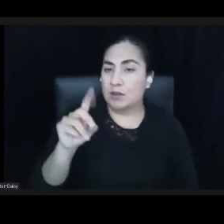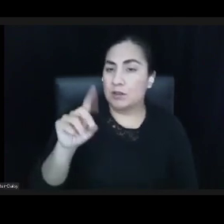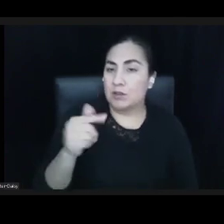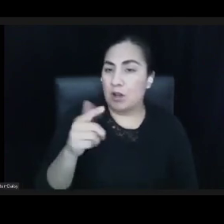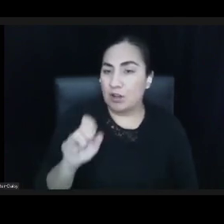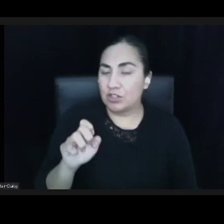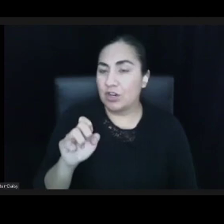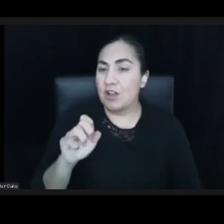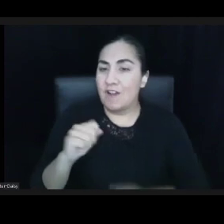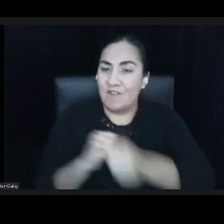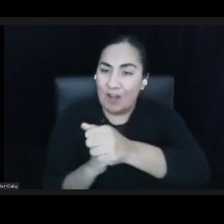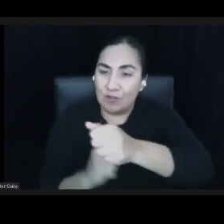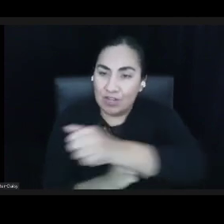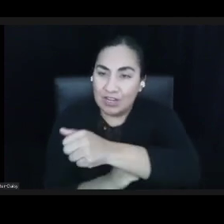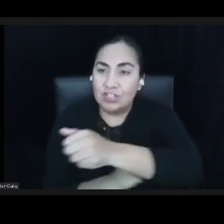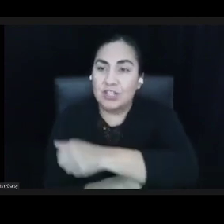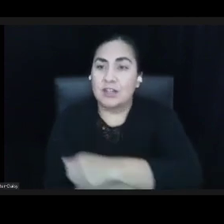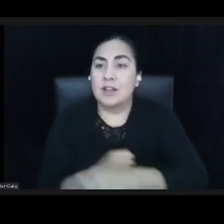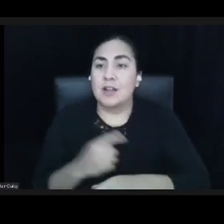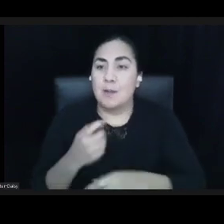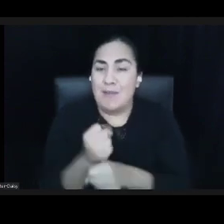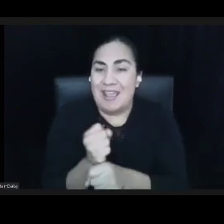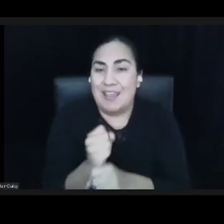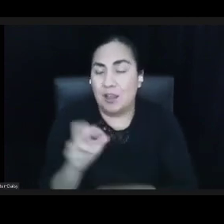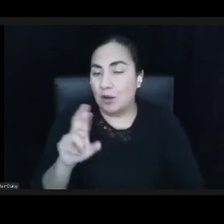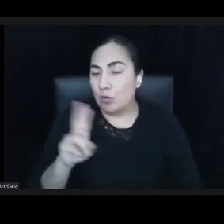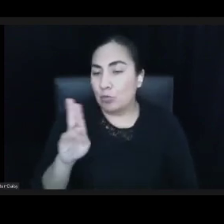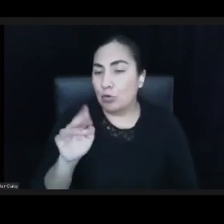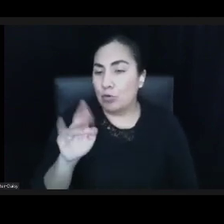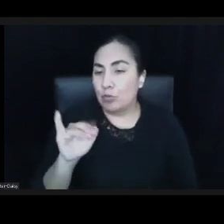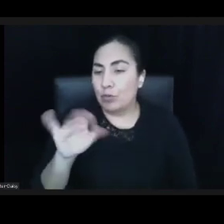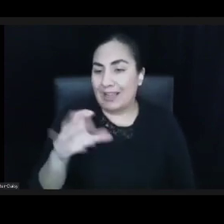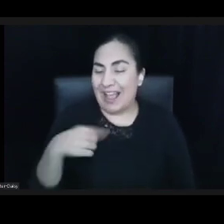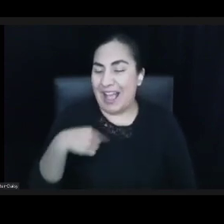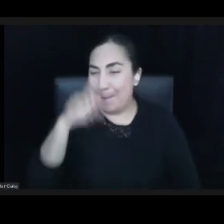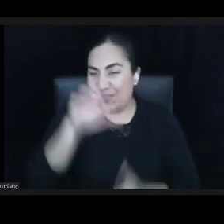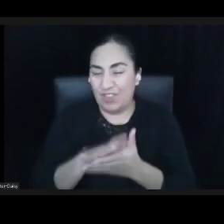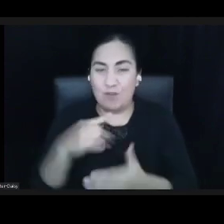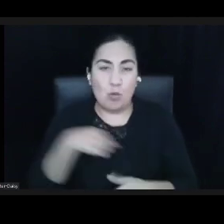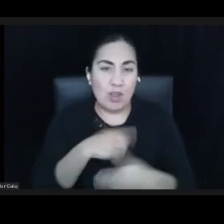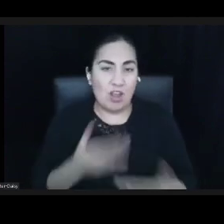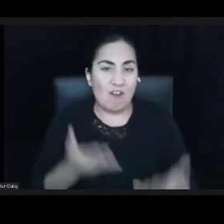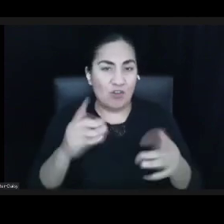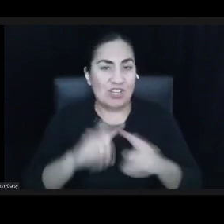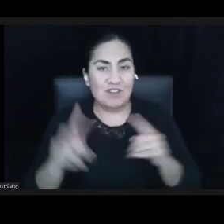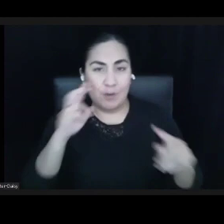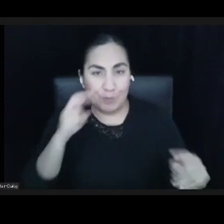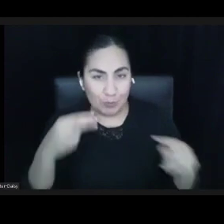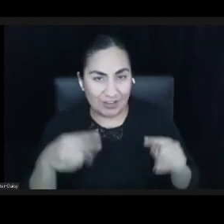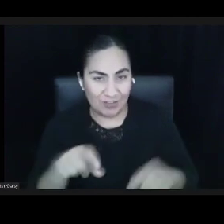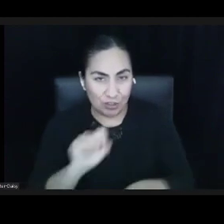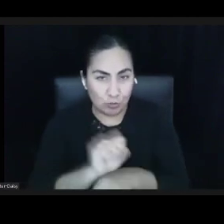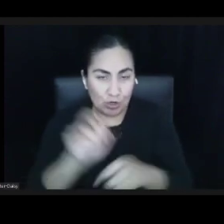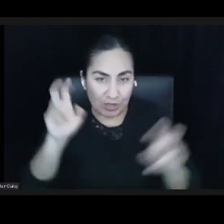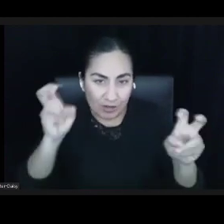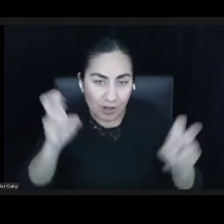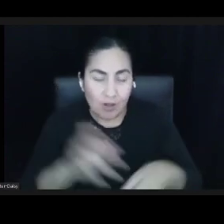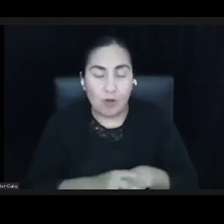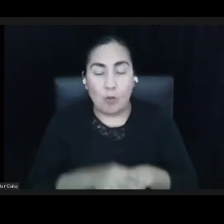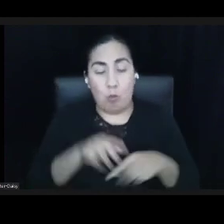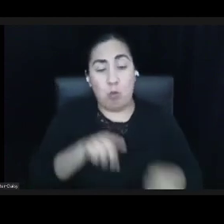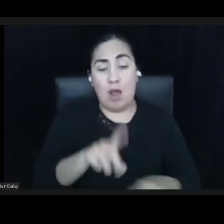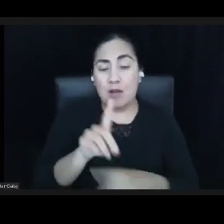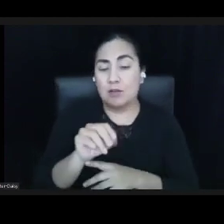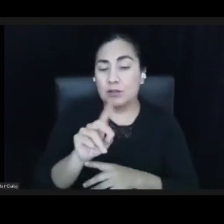I think we all bring a different perspective to this work and the topic. And while Dodge has been working on its